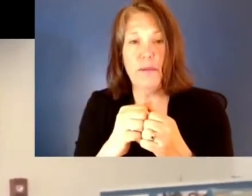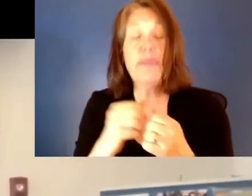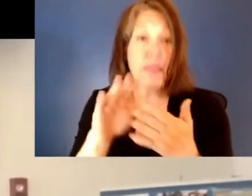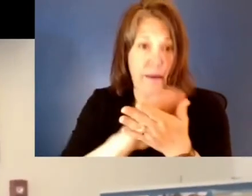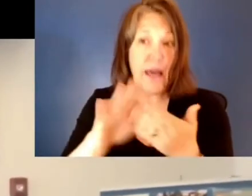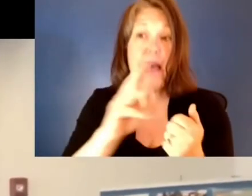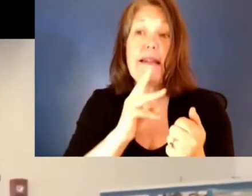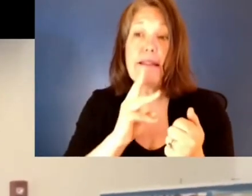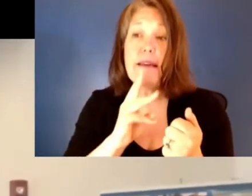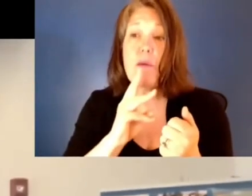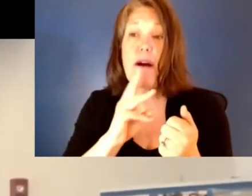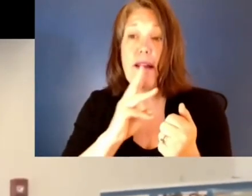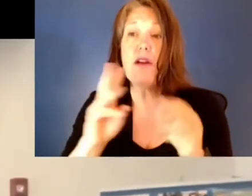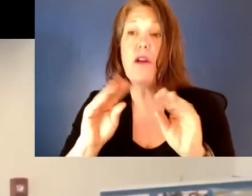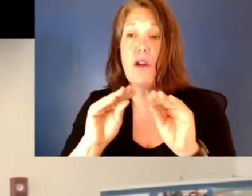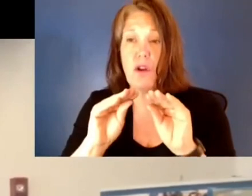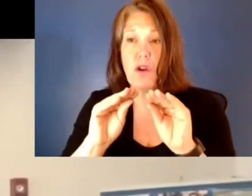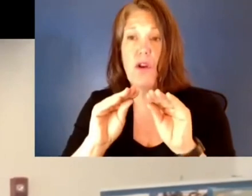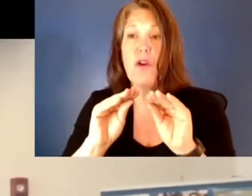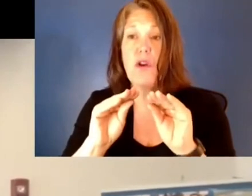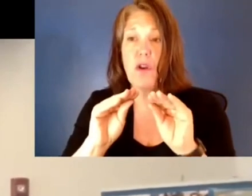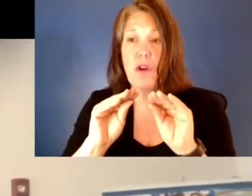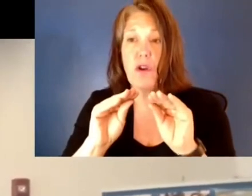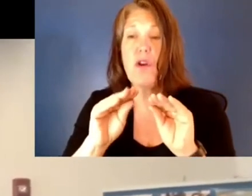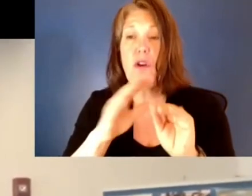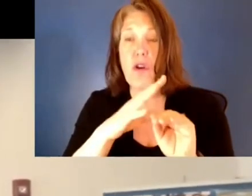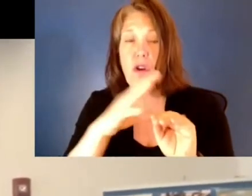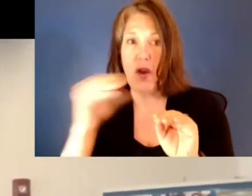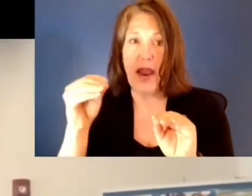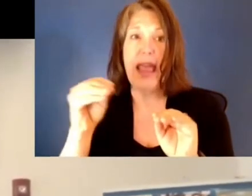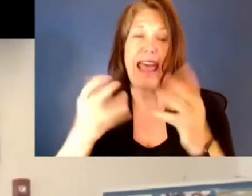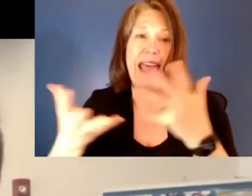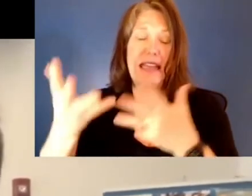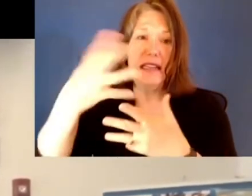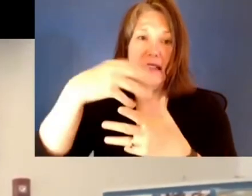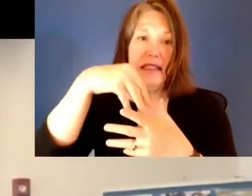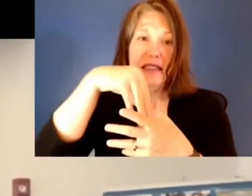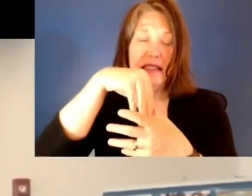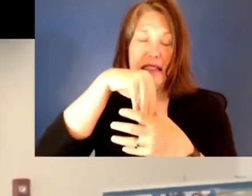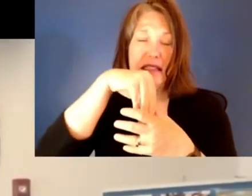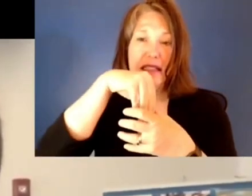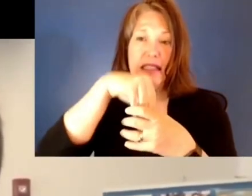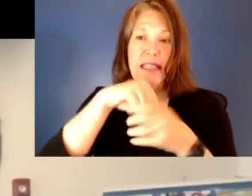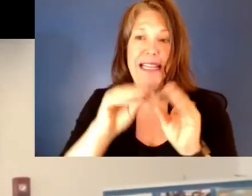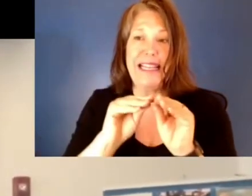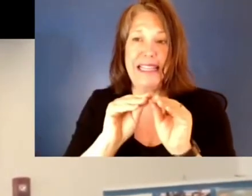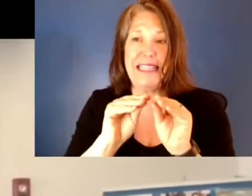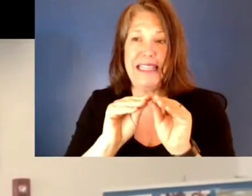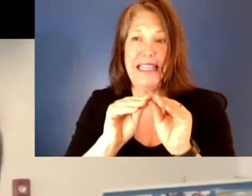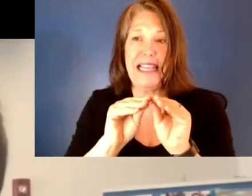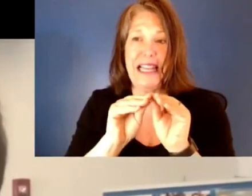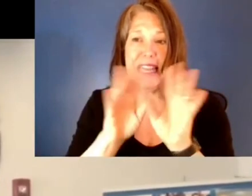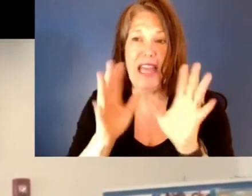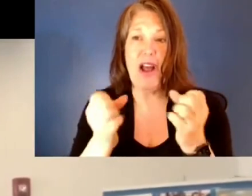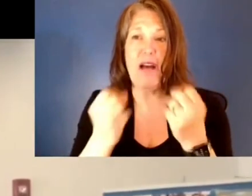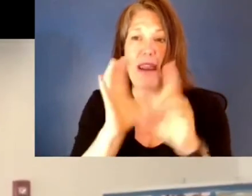-registered from nearly every state in the union. We're pleased to be able to have this opportunity and